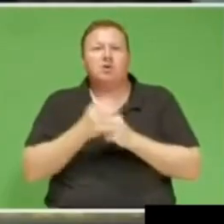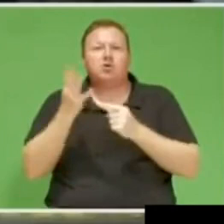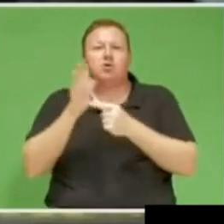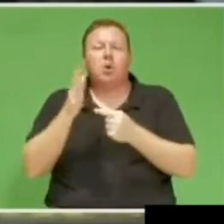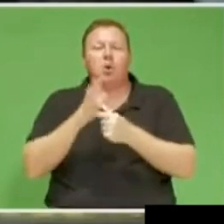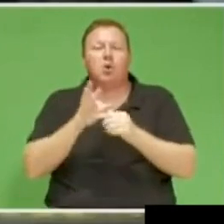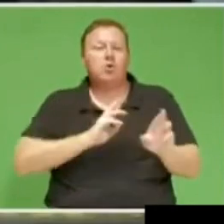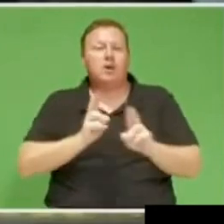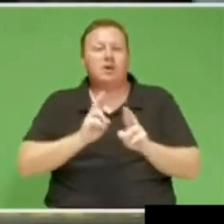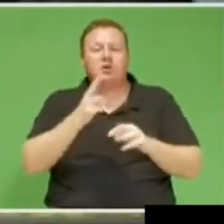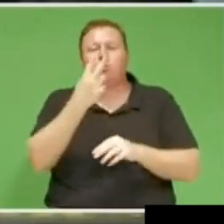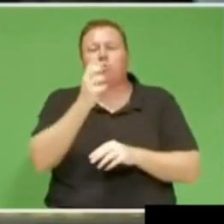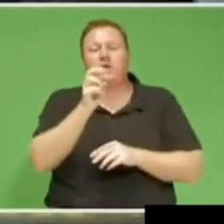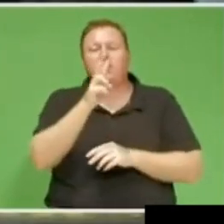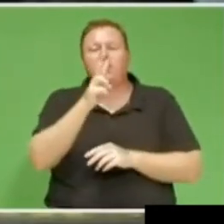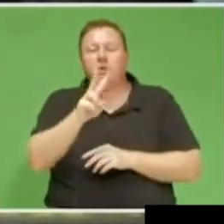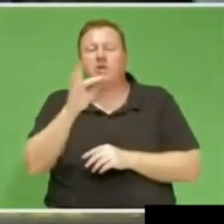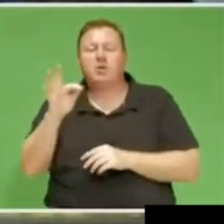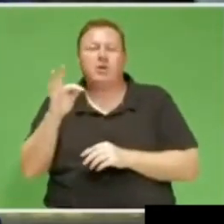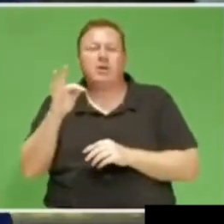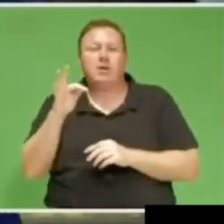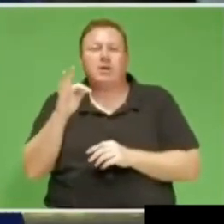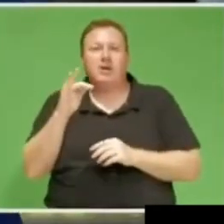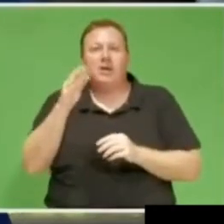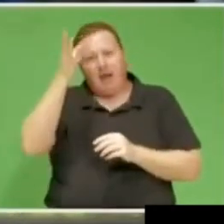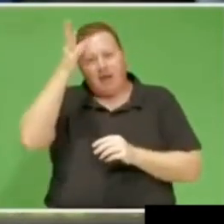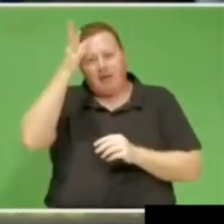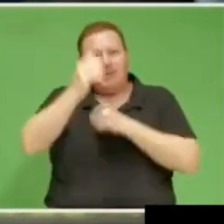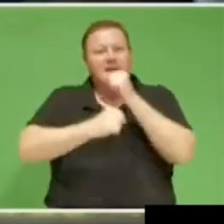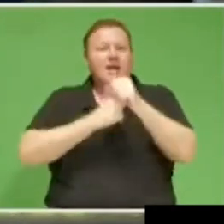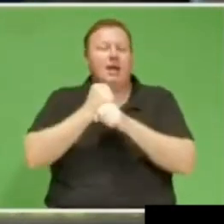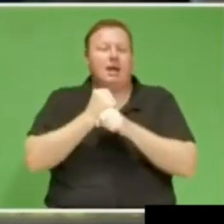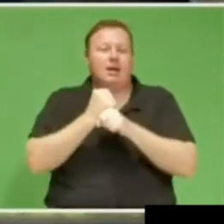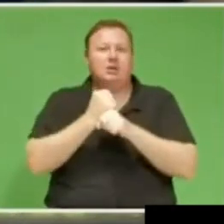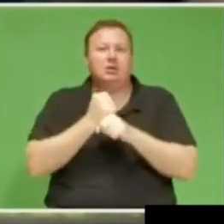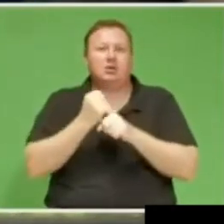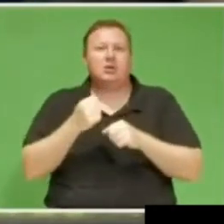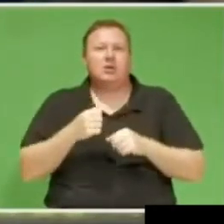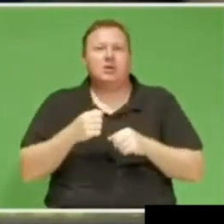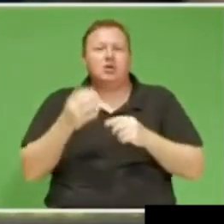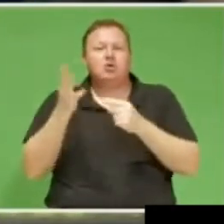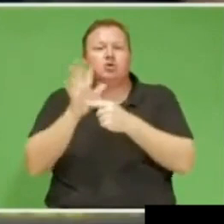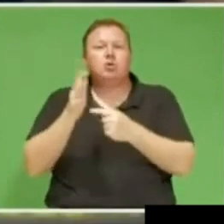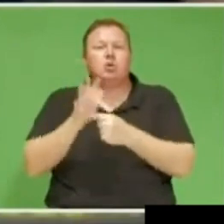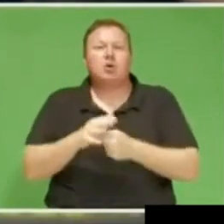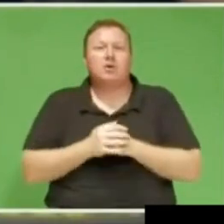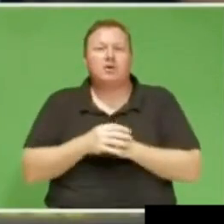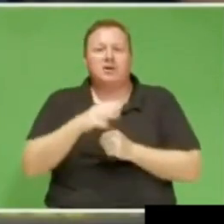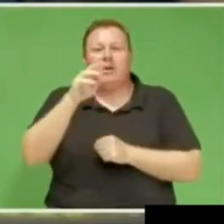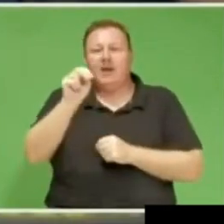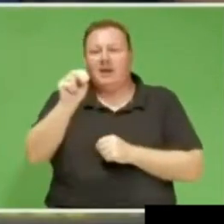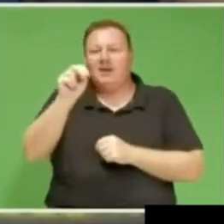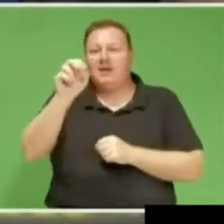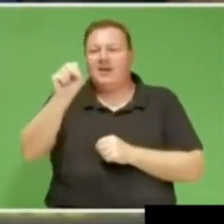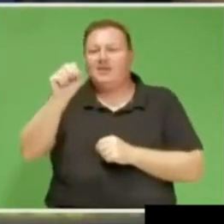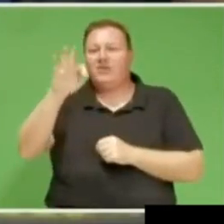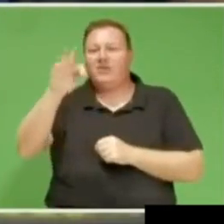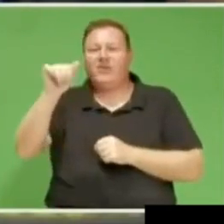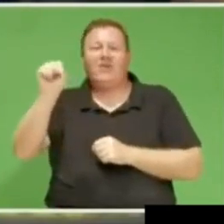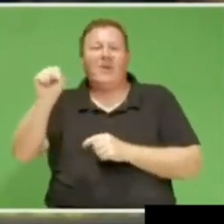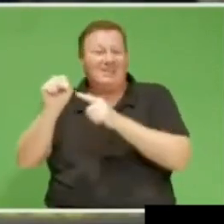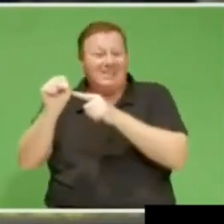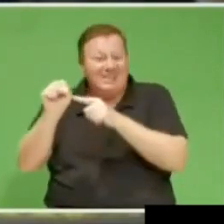of readiness for the 2023 academic year during this briefing the national student financial aid scheme NSFAS